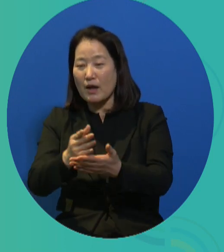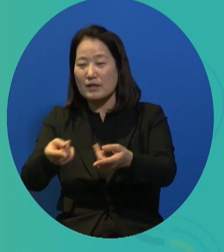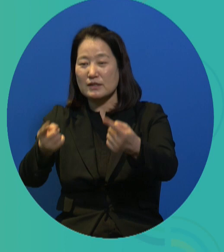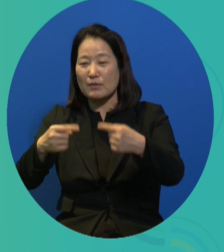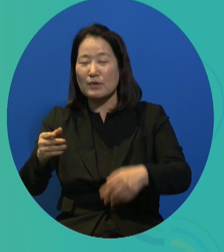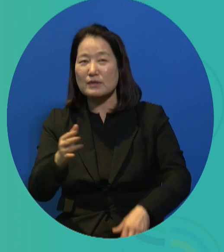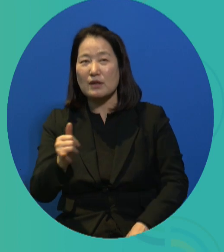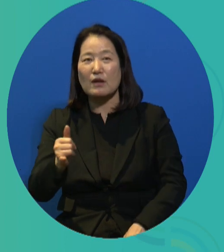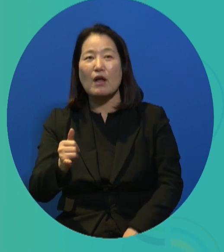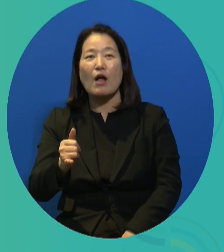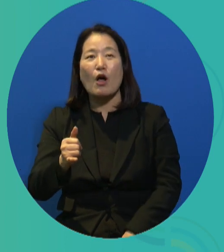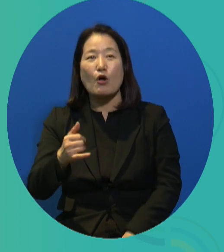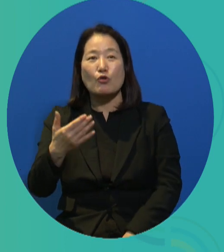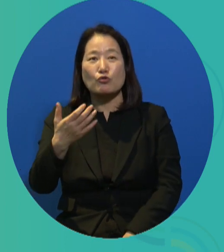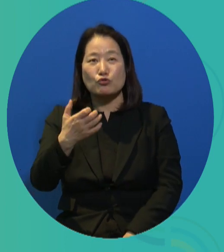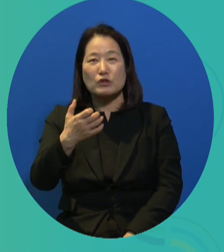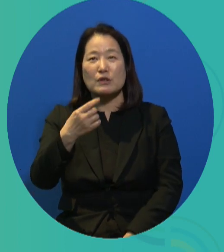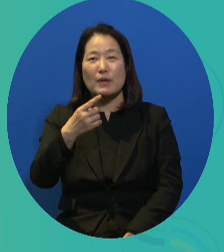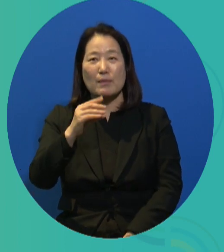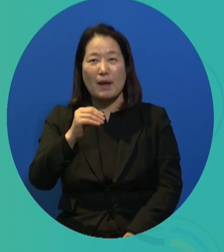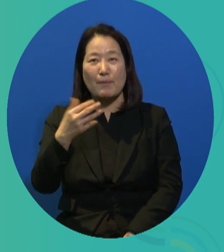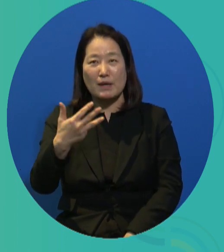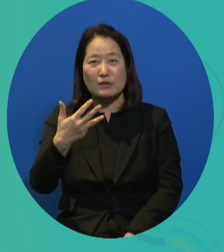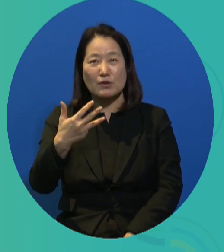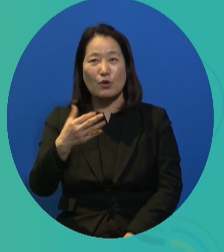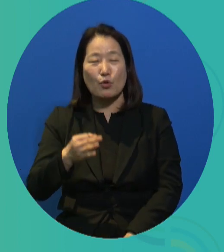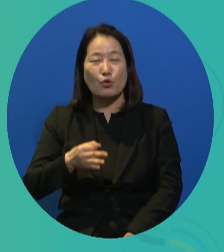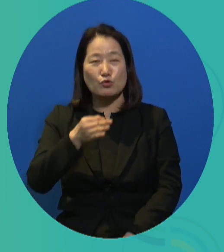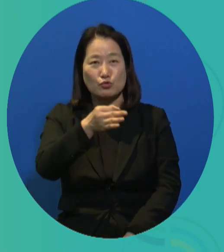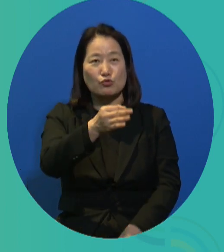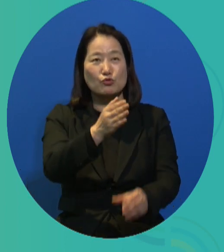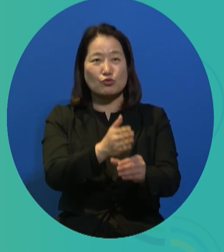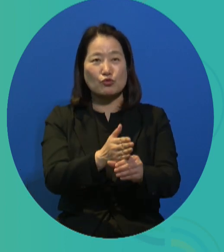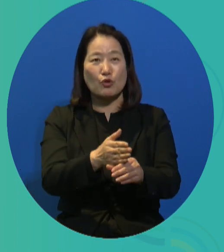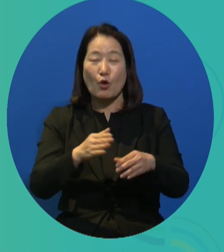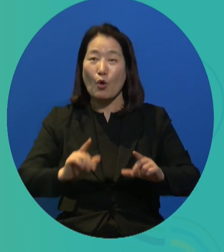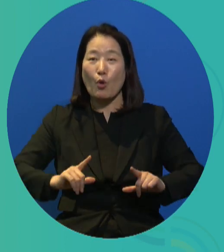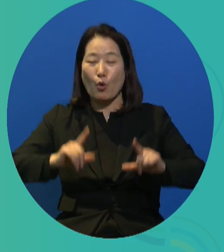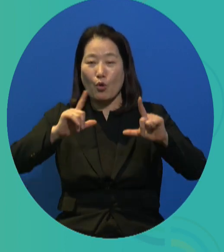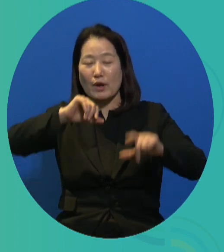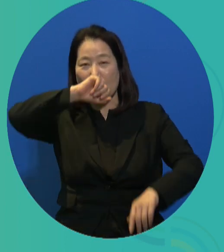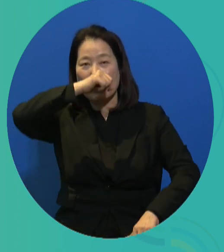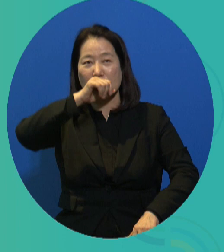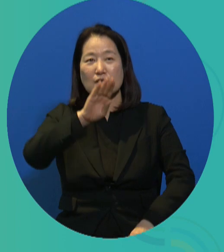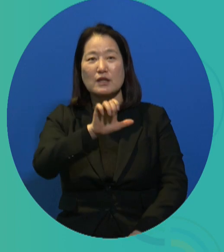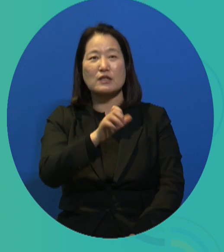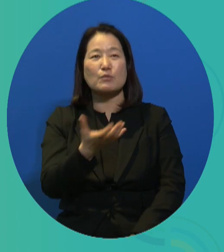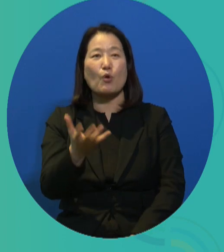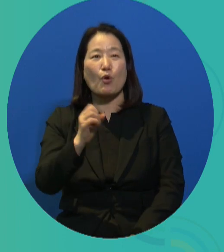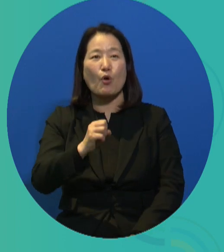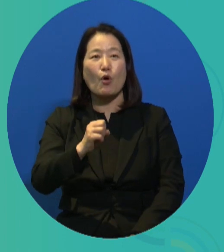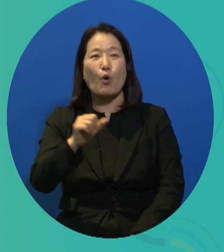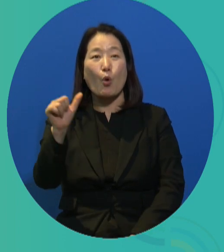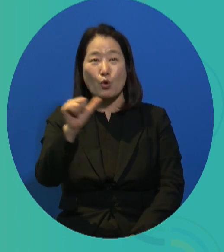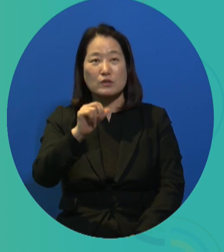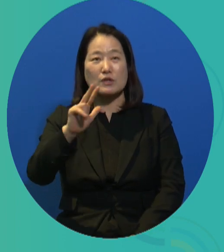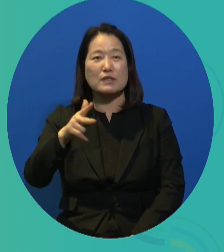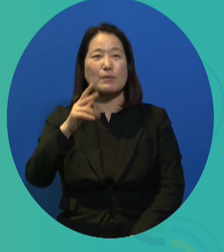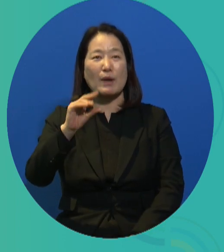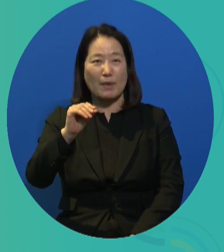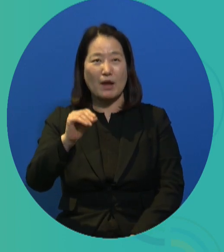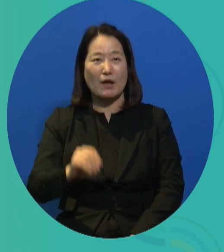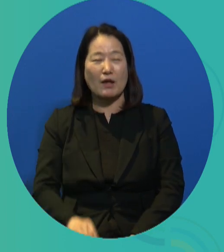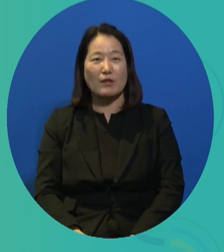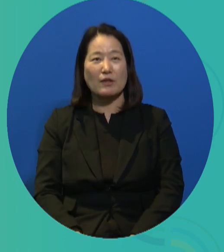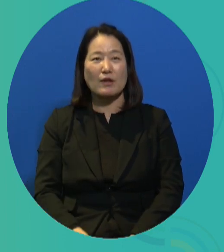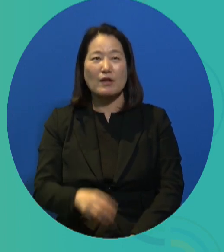wage of about 9,161 per hour, which equates to about 950,000